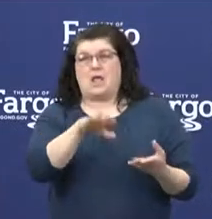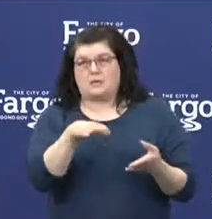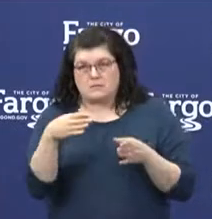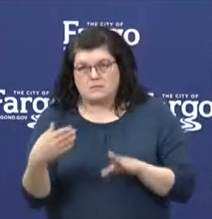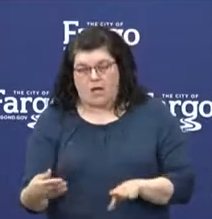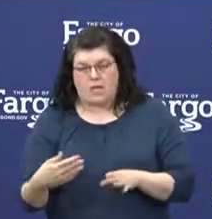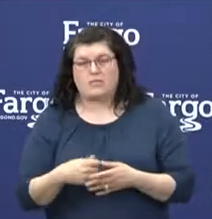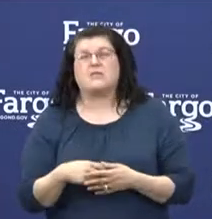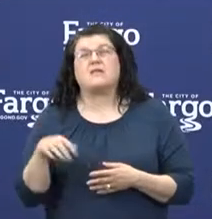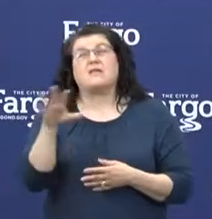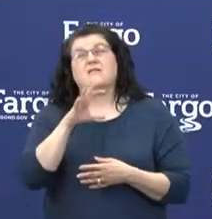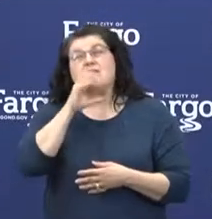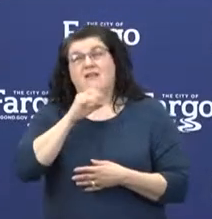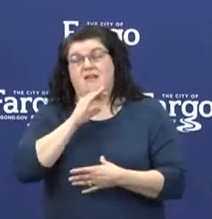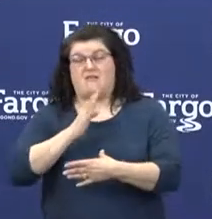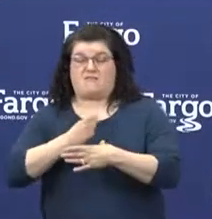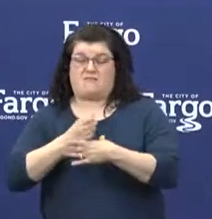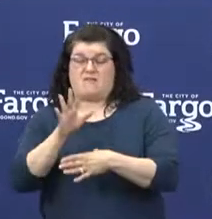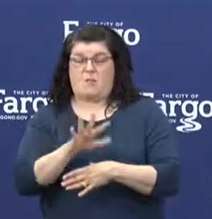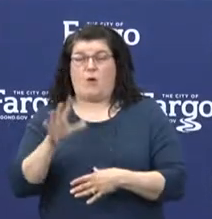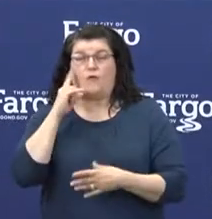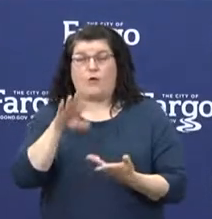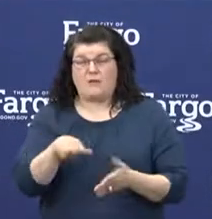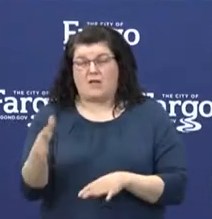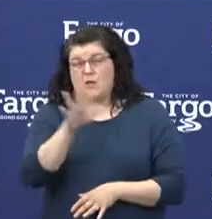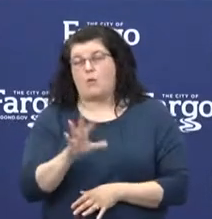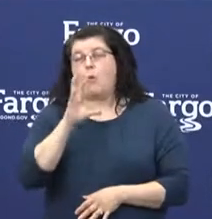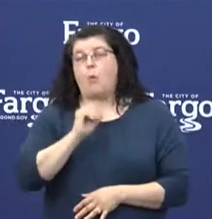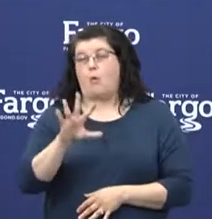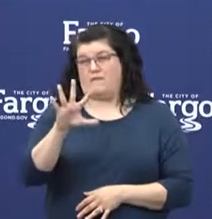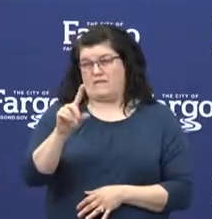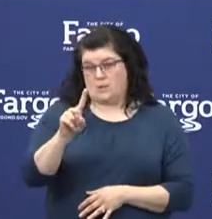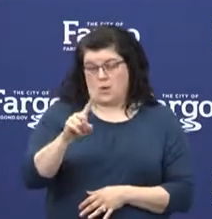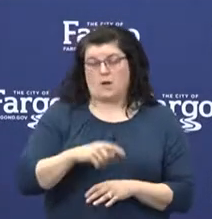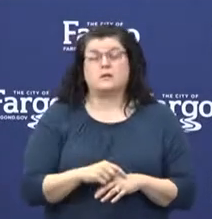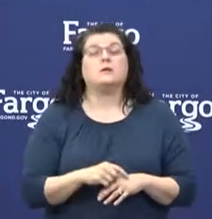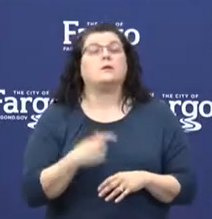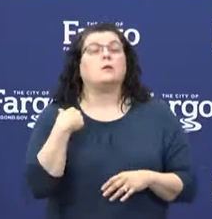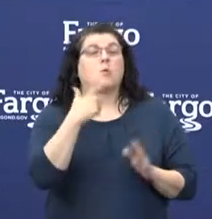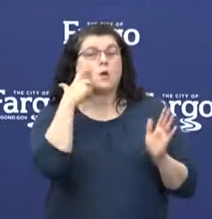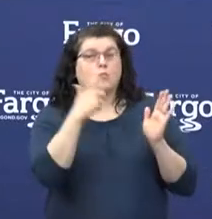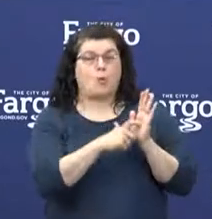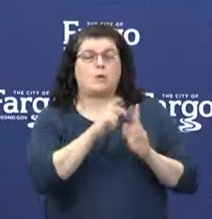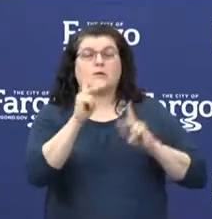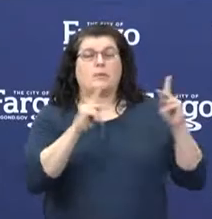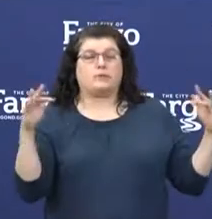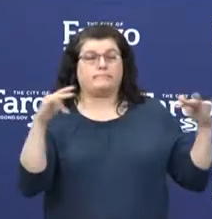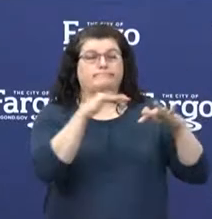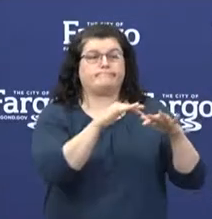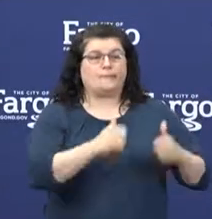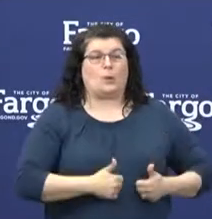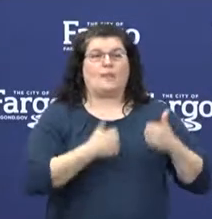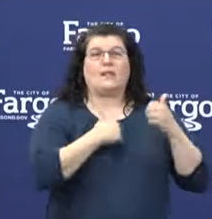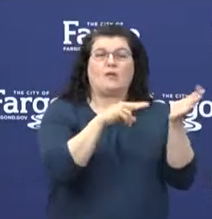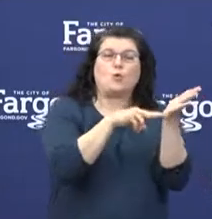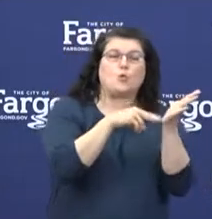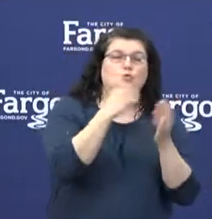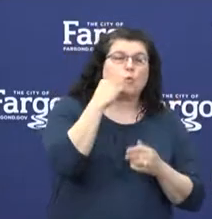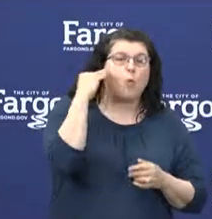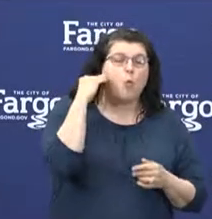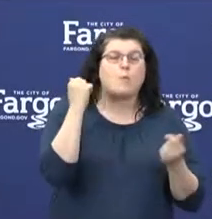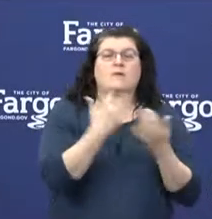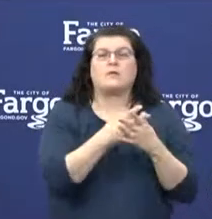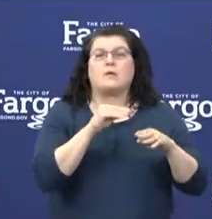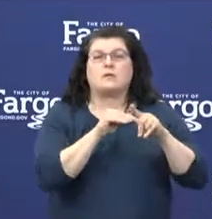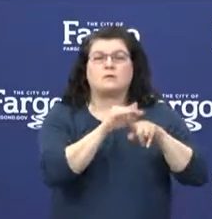median age is around 51. And again, we're seeing the congregate living centers having exposures and, of course, we